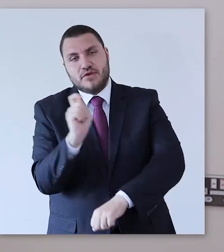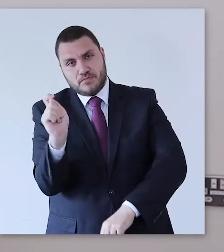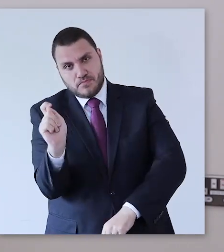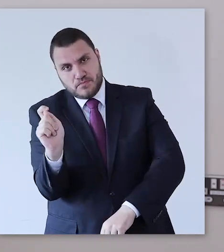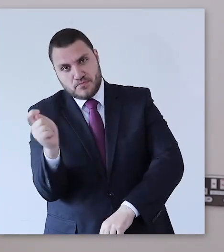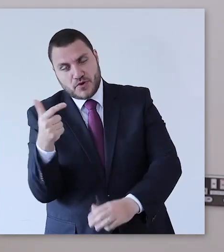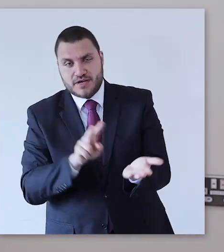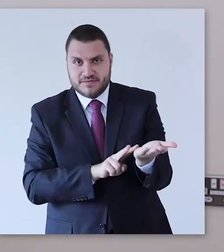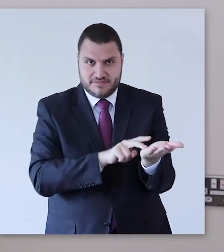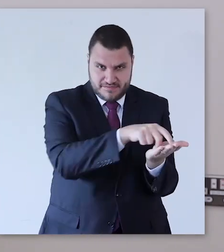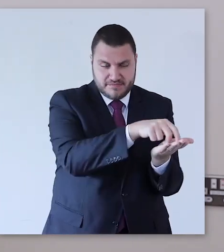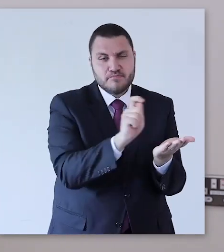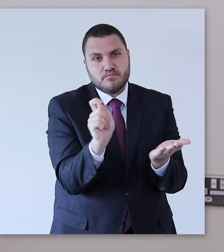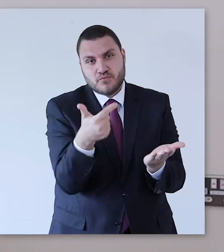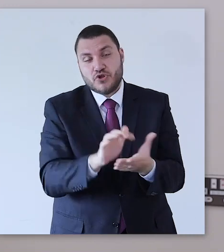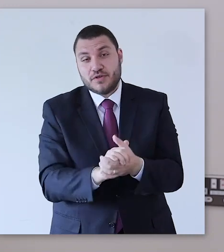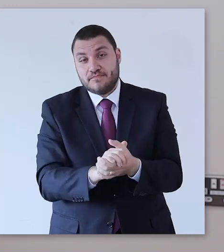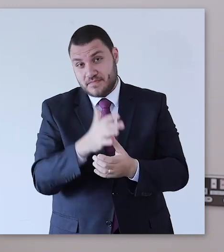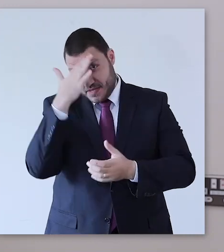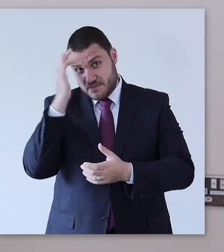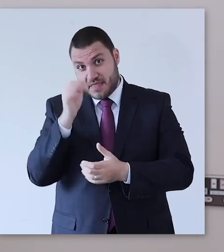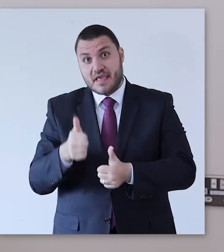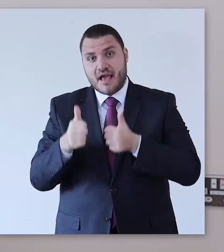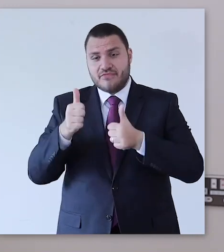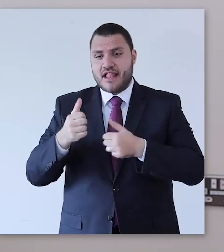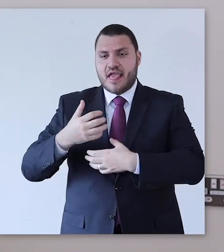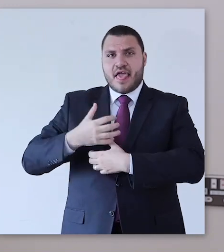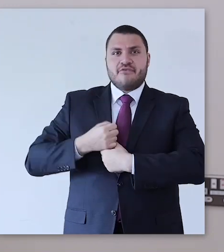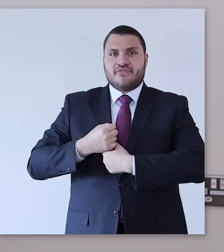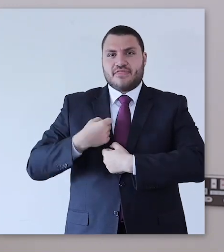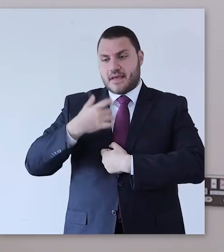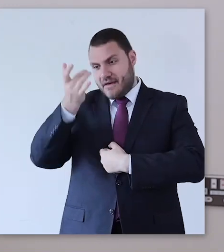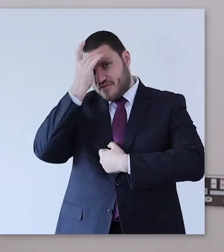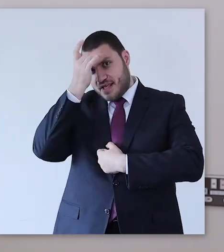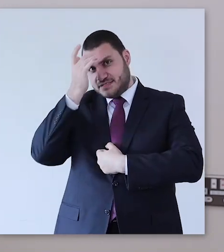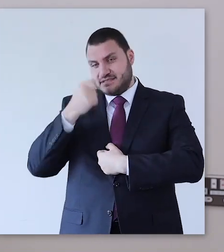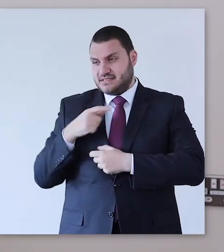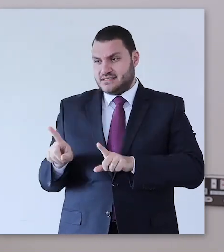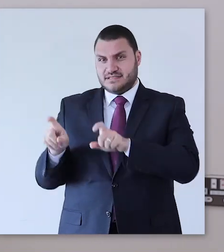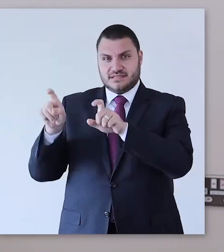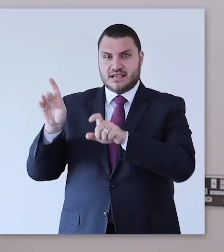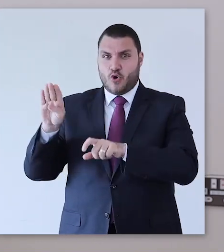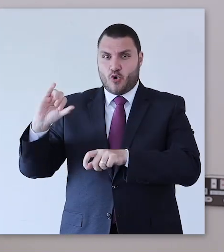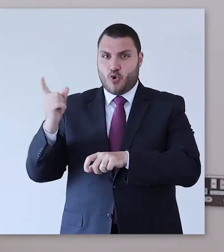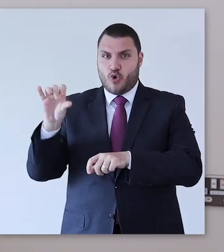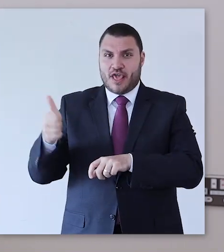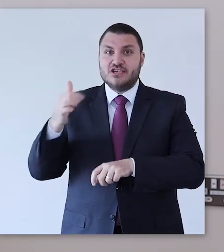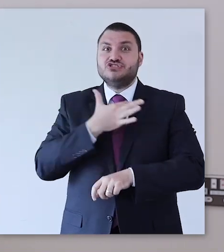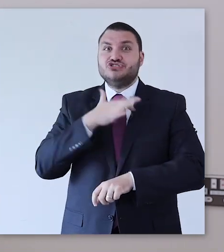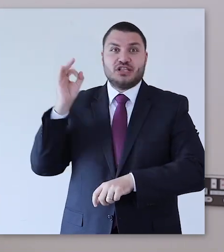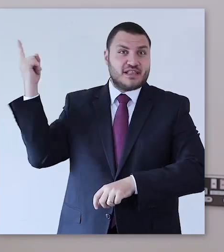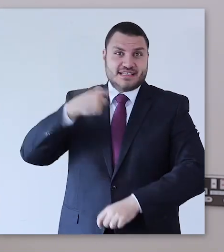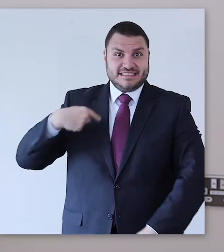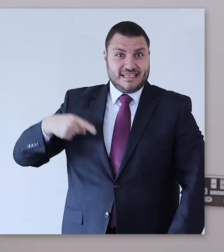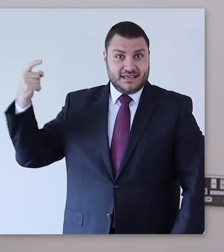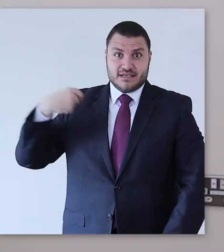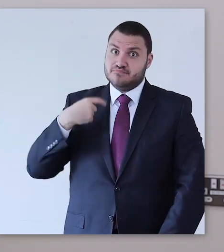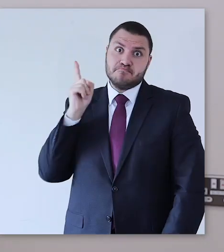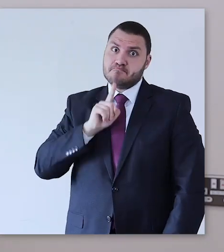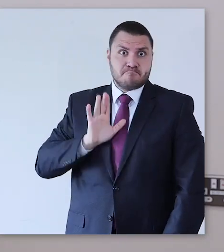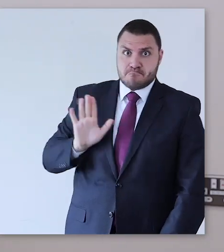The symptoms of people with corona can progress to